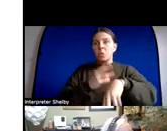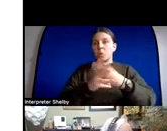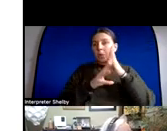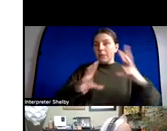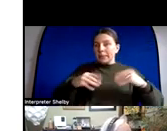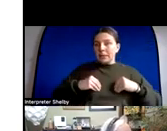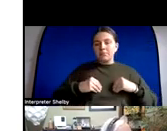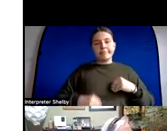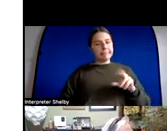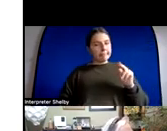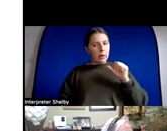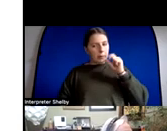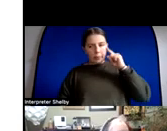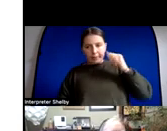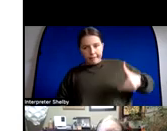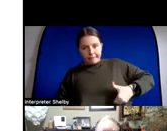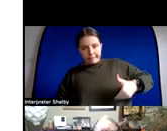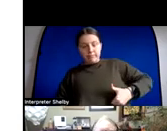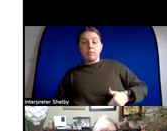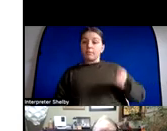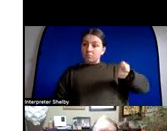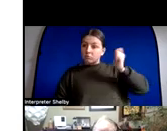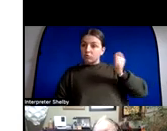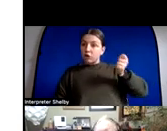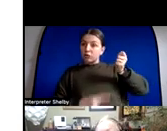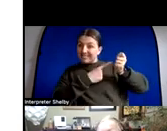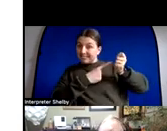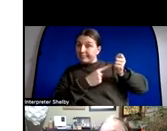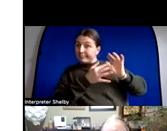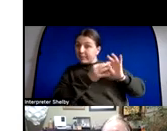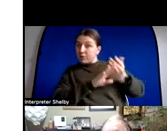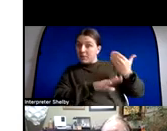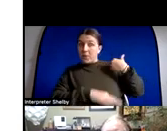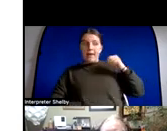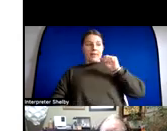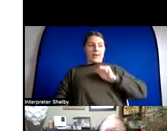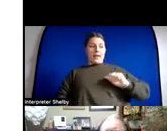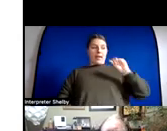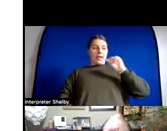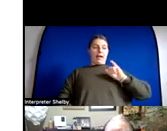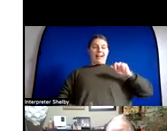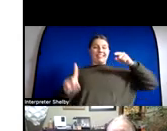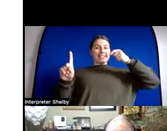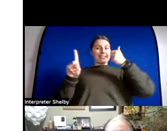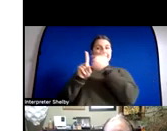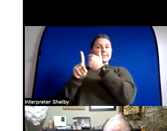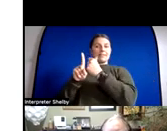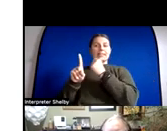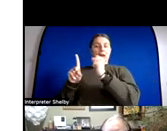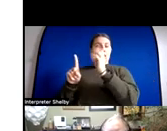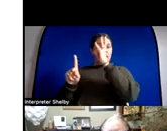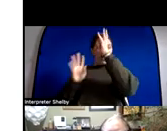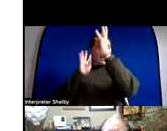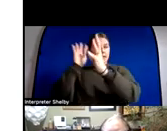saying for example that uh an ai cannot be considered an innovator or a patent holder